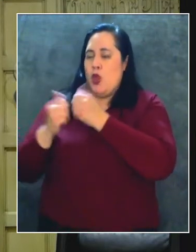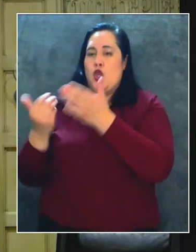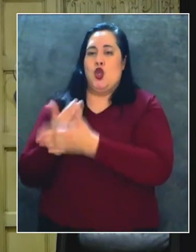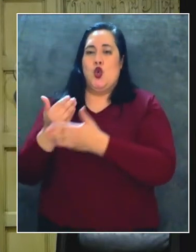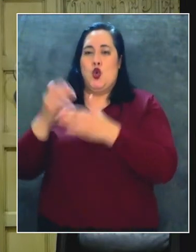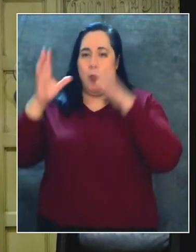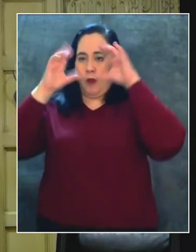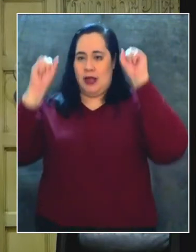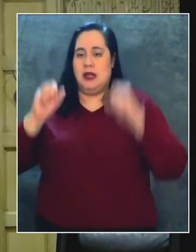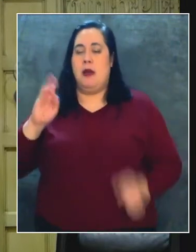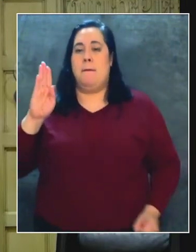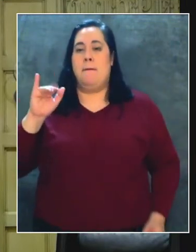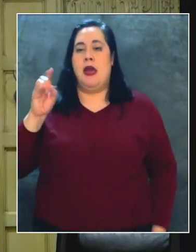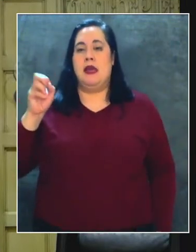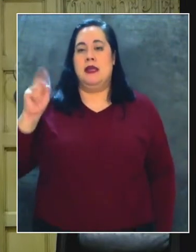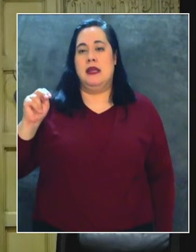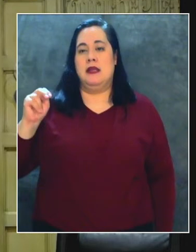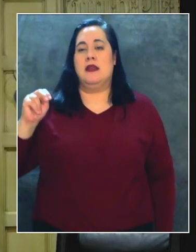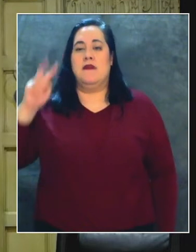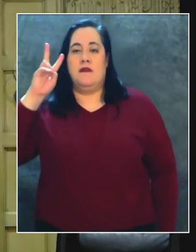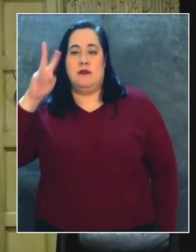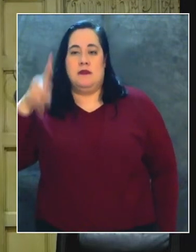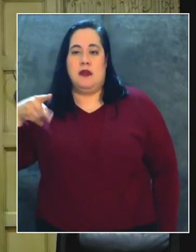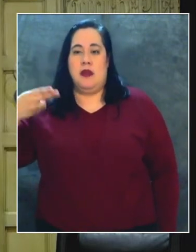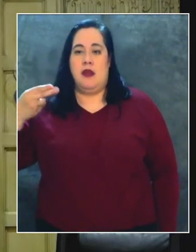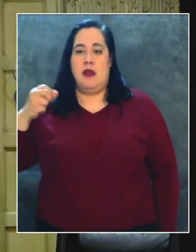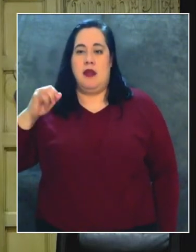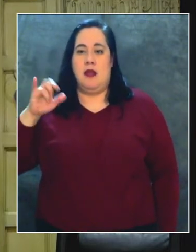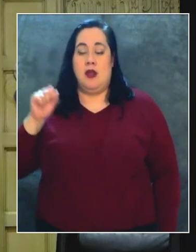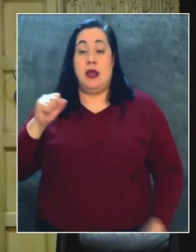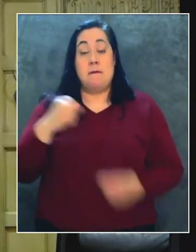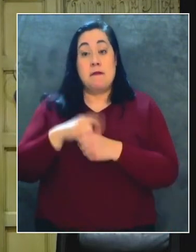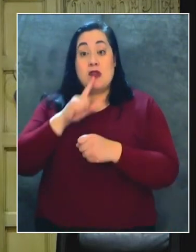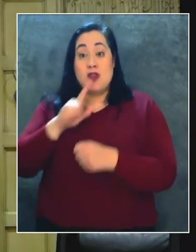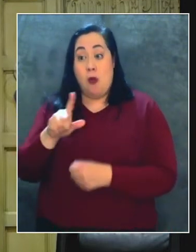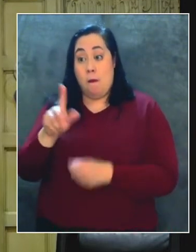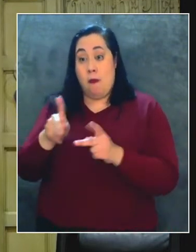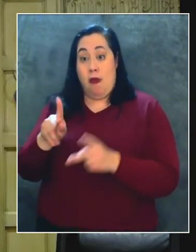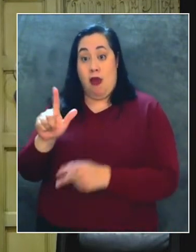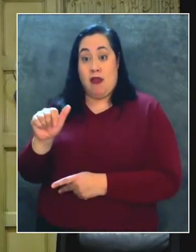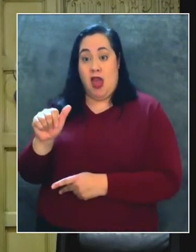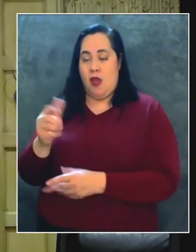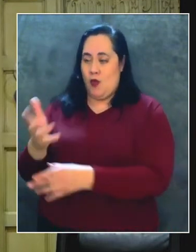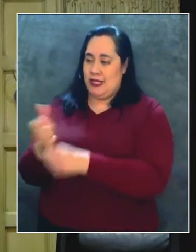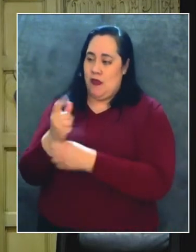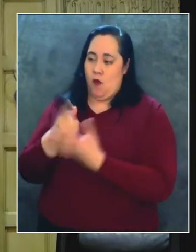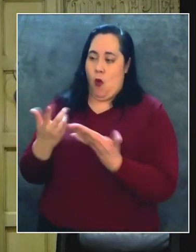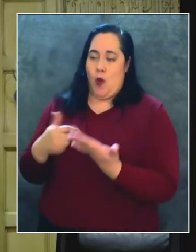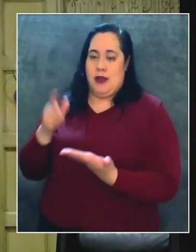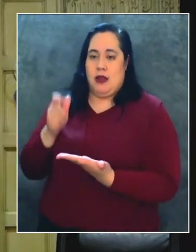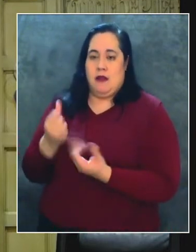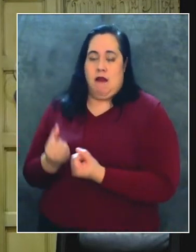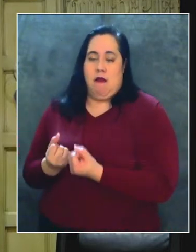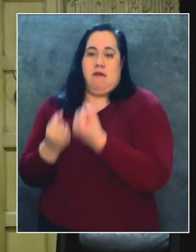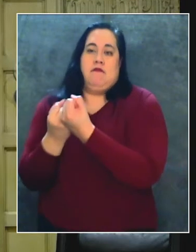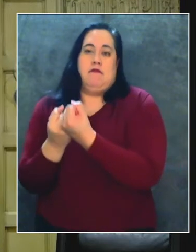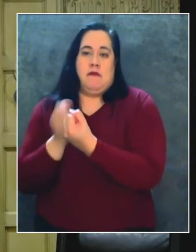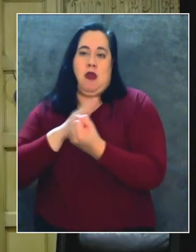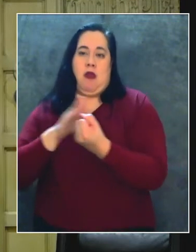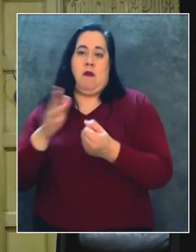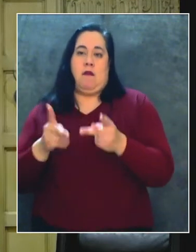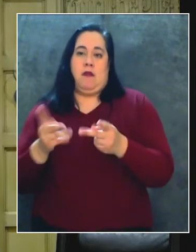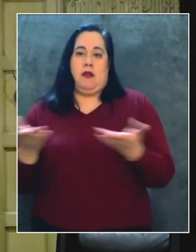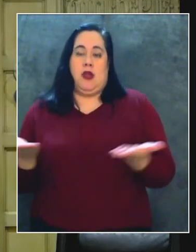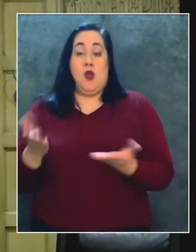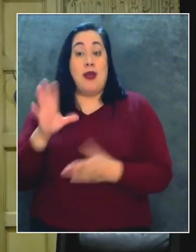Harris para asegurar que los angelinos reciban lo que necesitamos para apoyar a nuestros residentes,